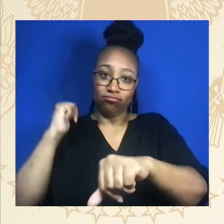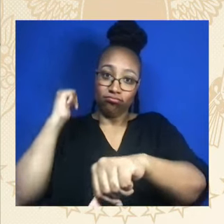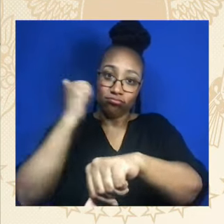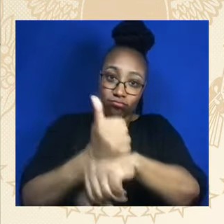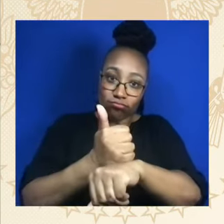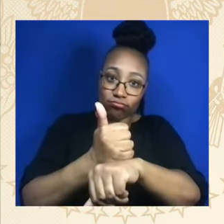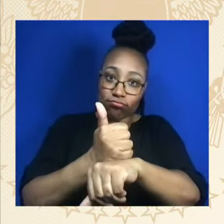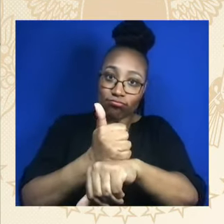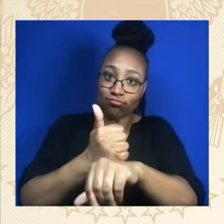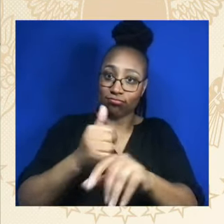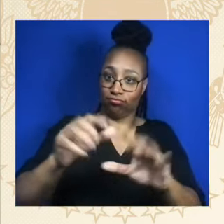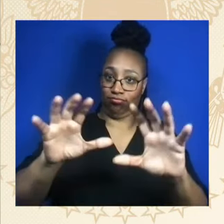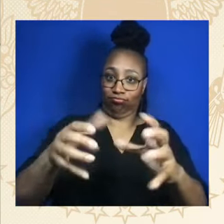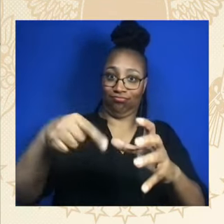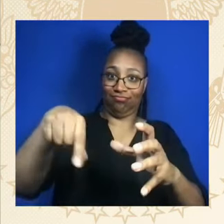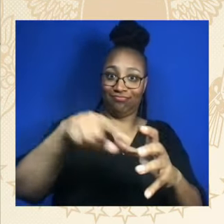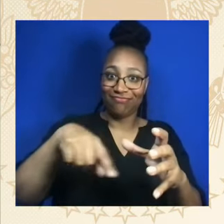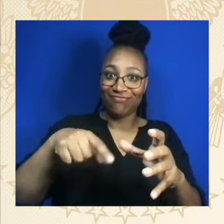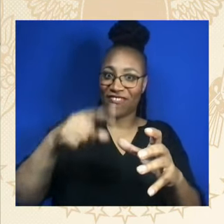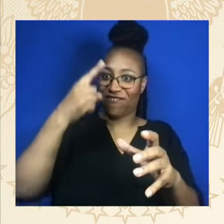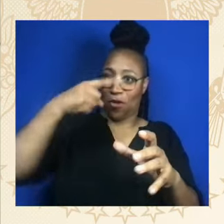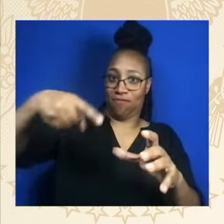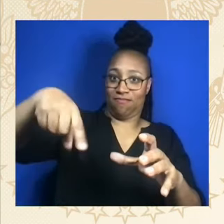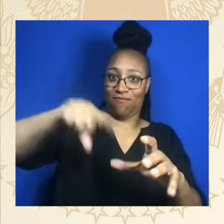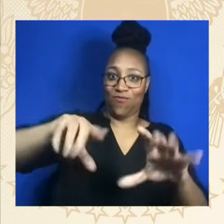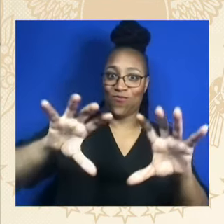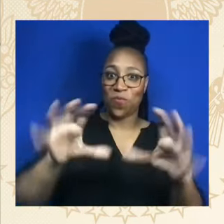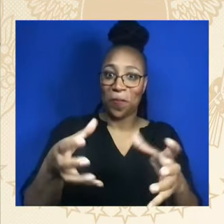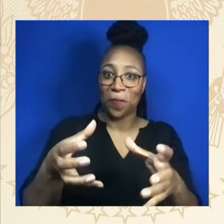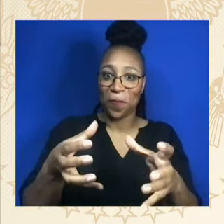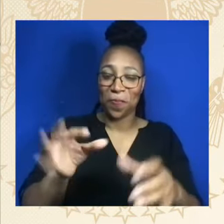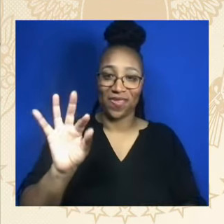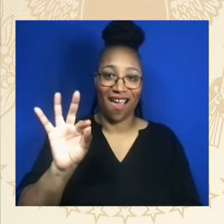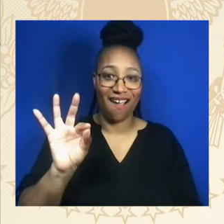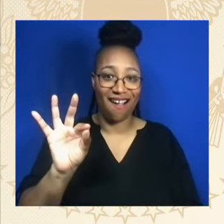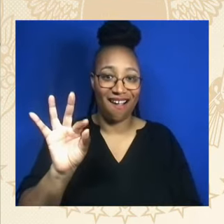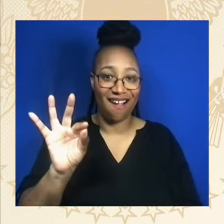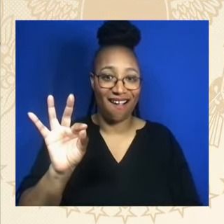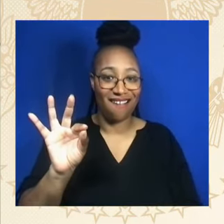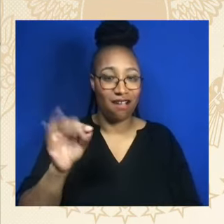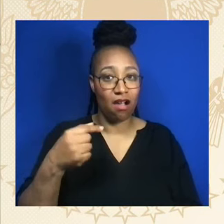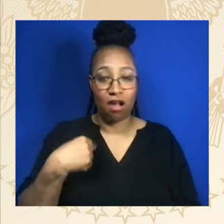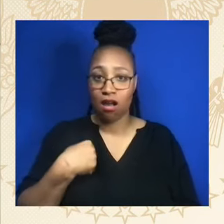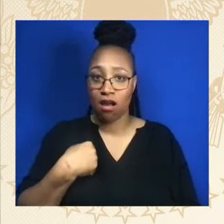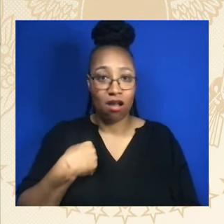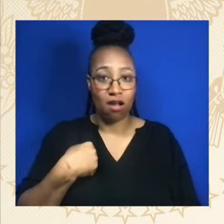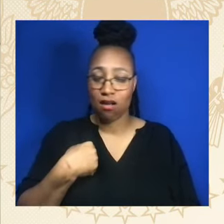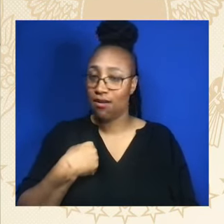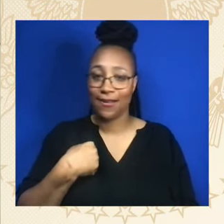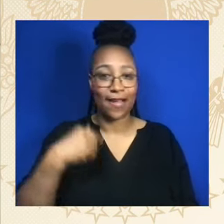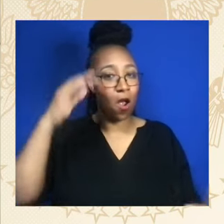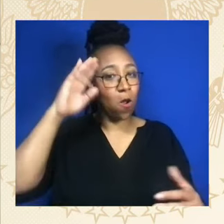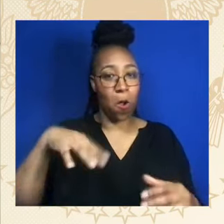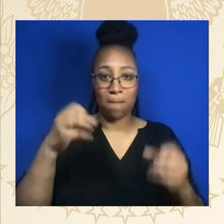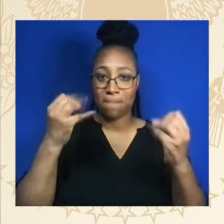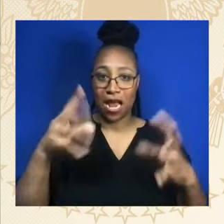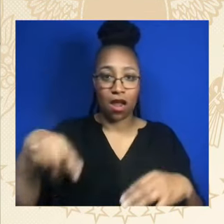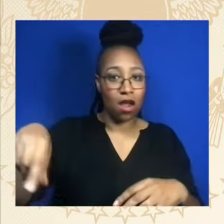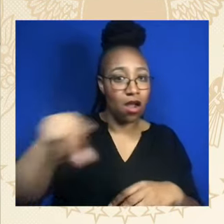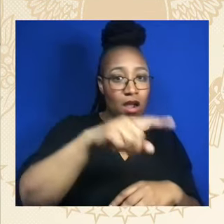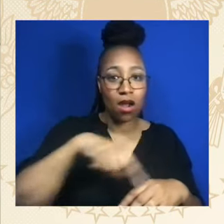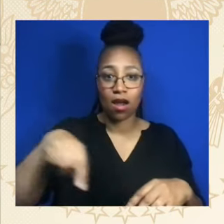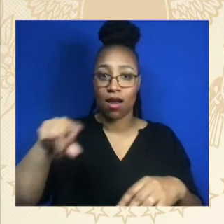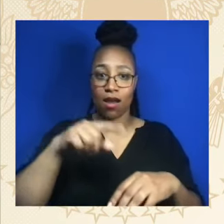But I got worried. got so many damn guys working with me from Morgan State. Morgan, man, I'm a little worried about it. I don't know. Anyway,